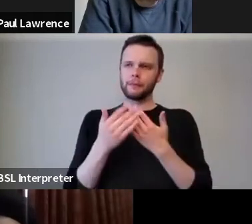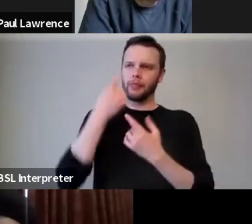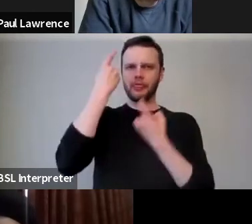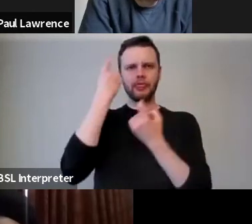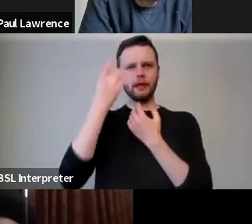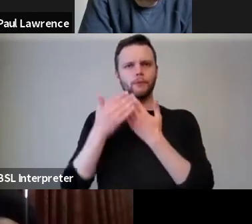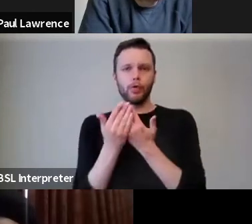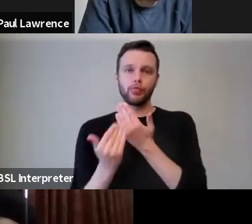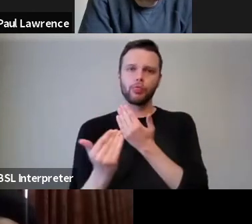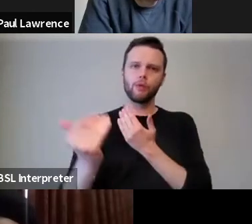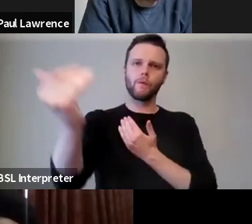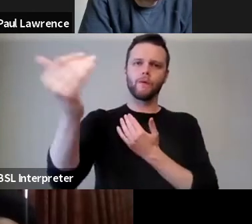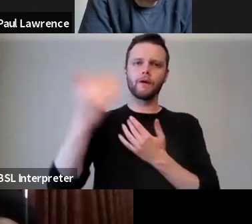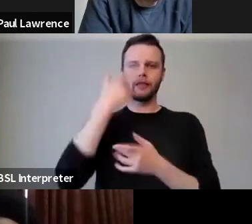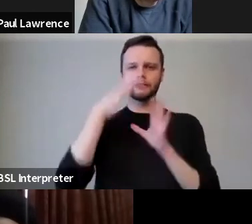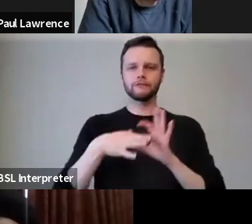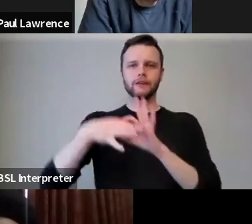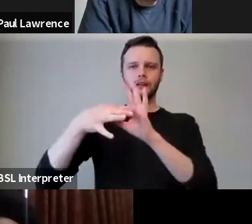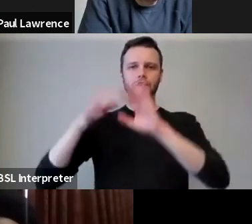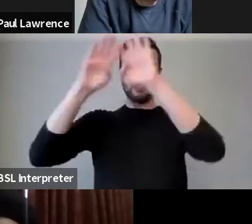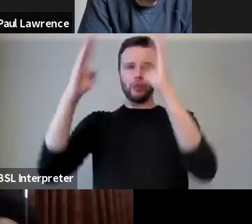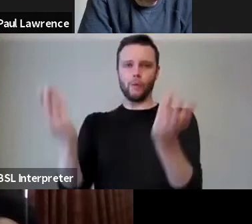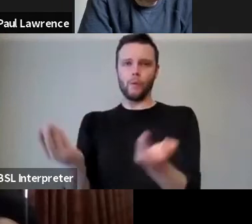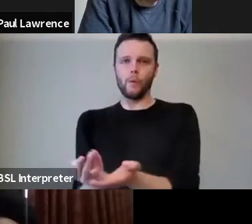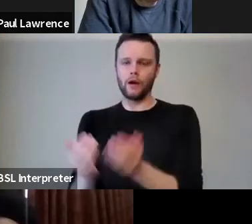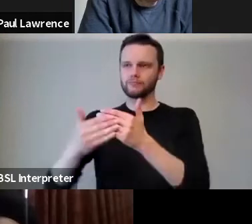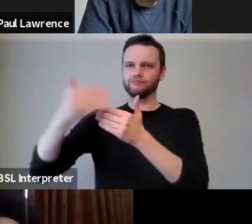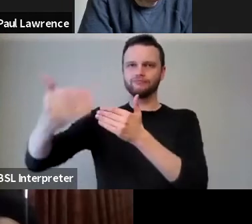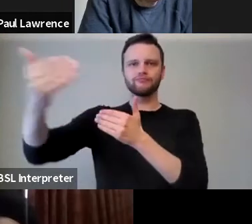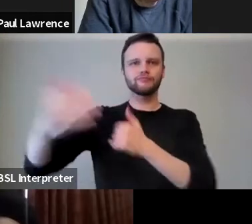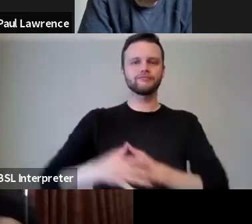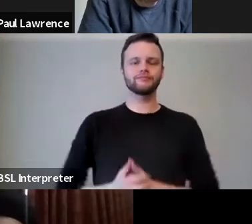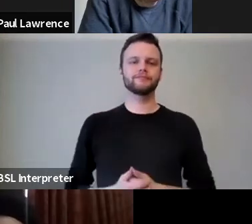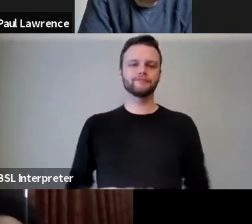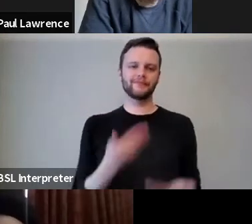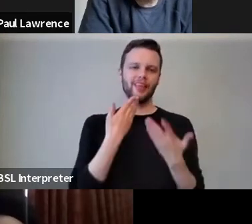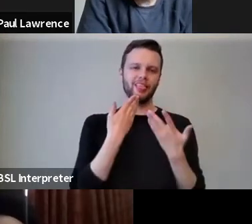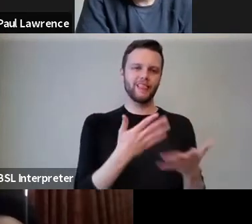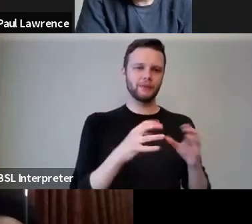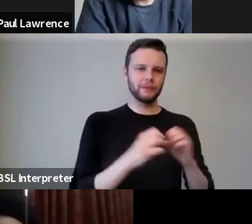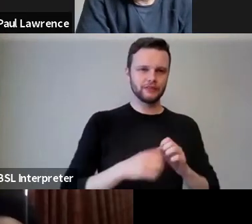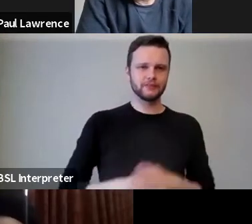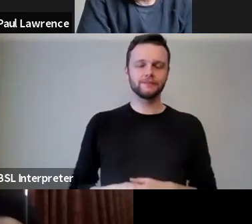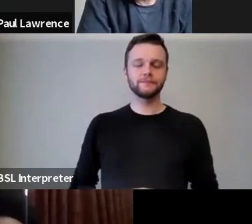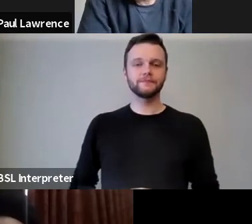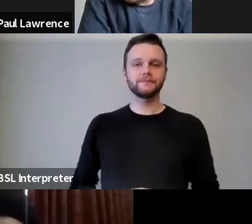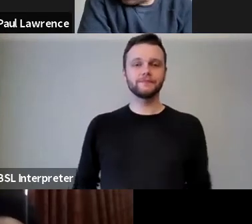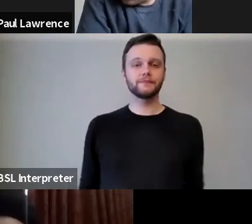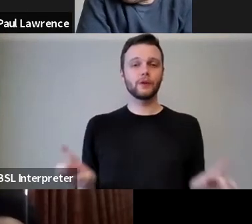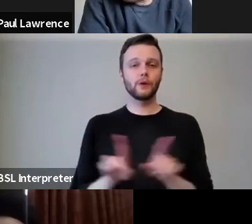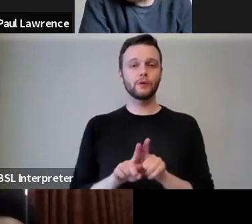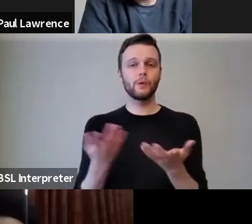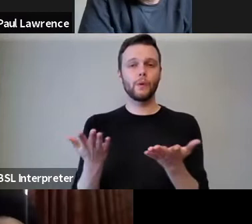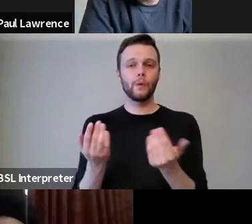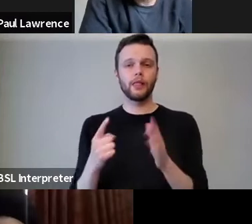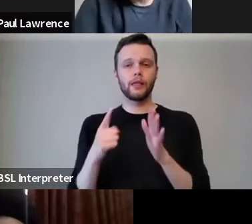and connecting to a world way beyond our lifetimes. Thank you very much. And I'm delighted to welcome